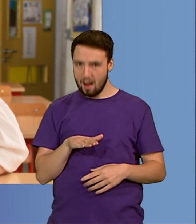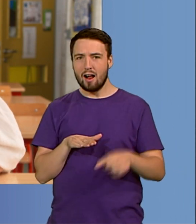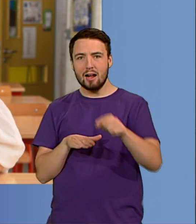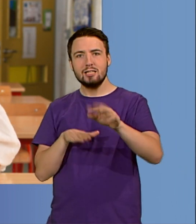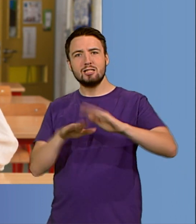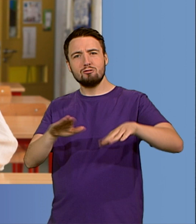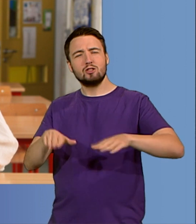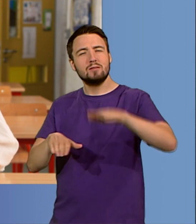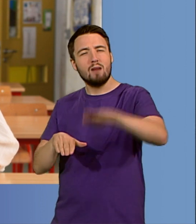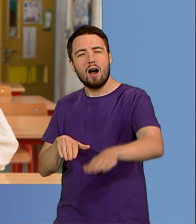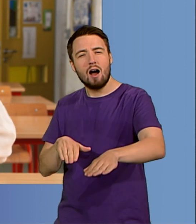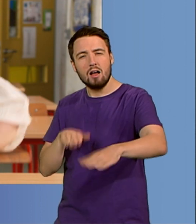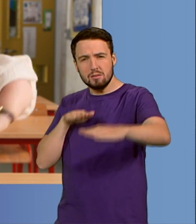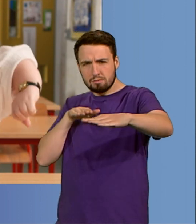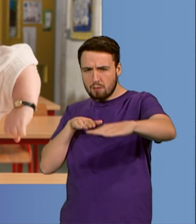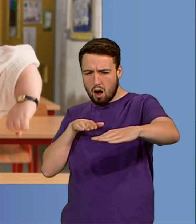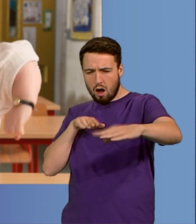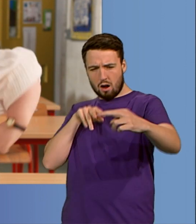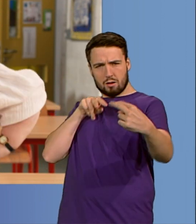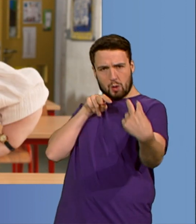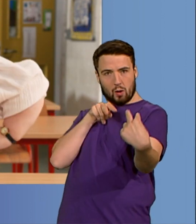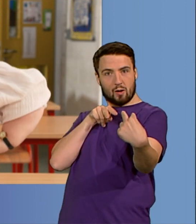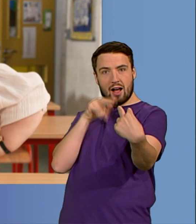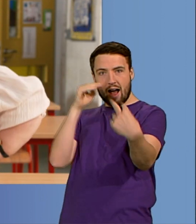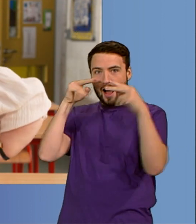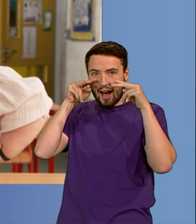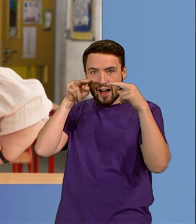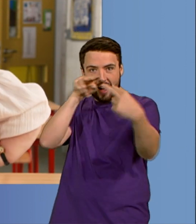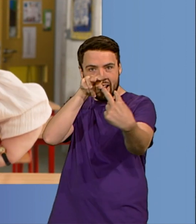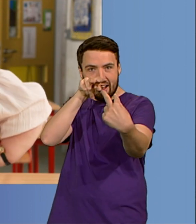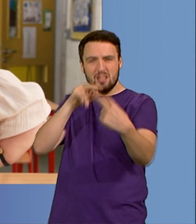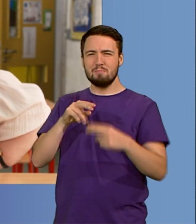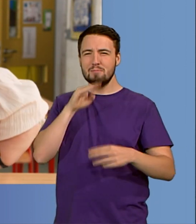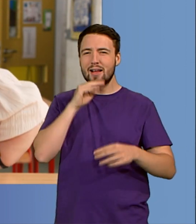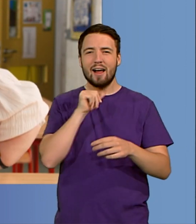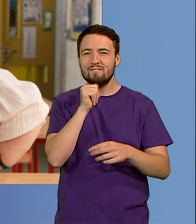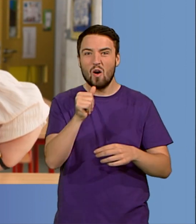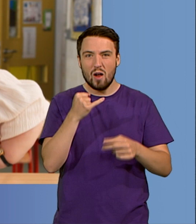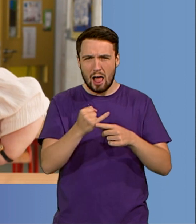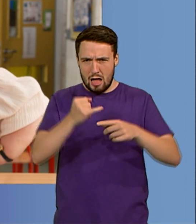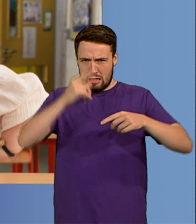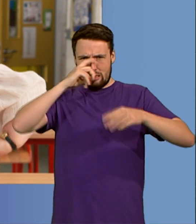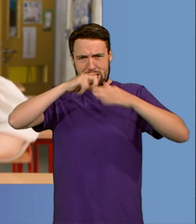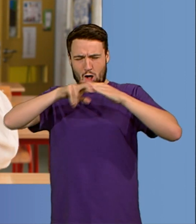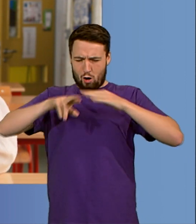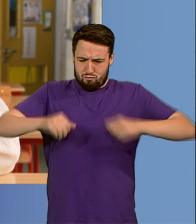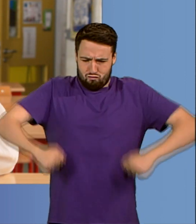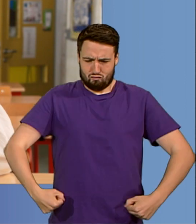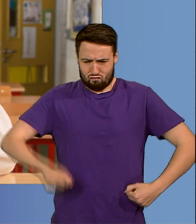And that changed everything in the class because I wasn't the big adult at the front of the room speaking down and looking down.